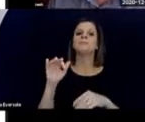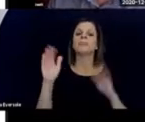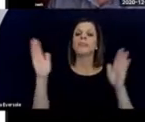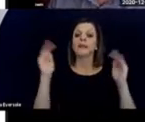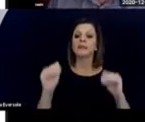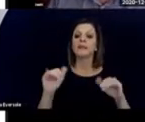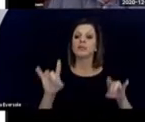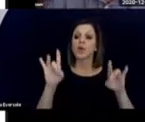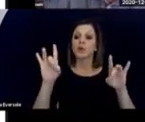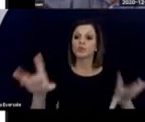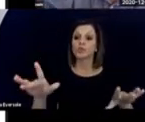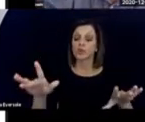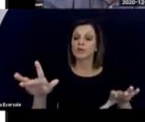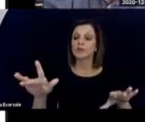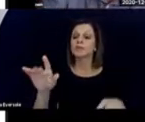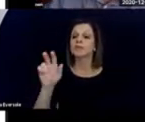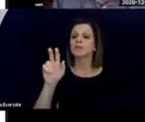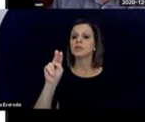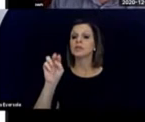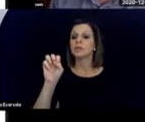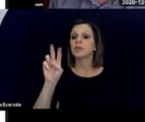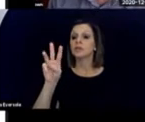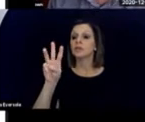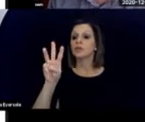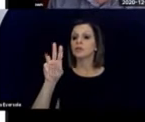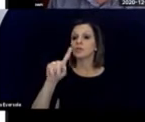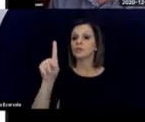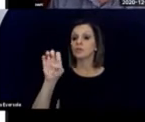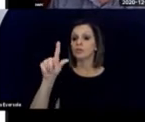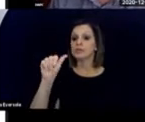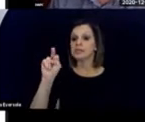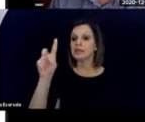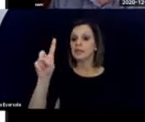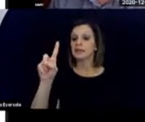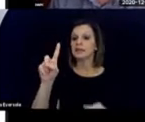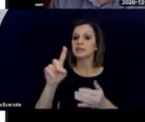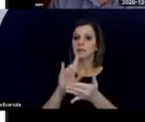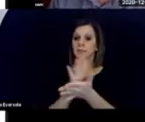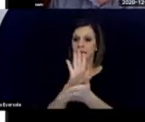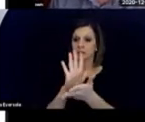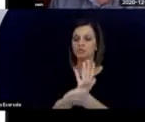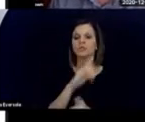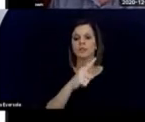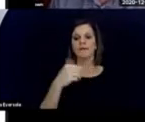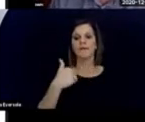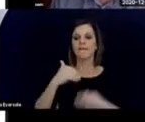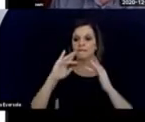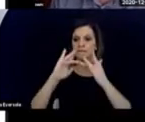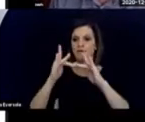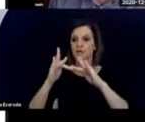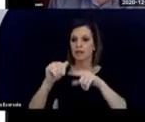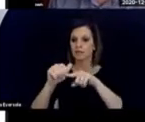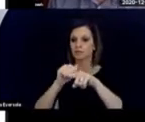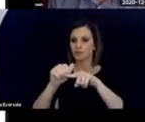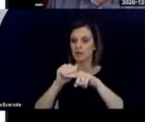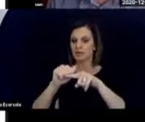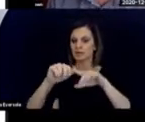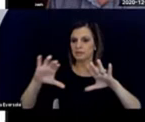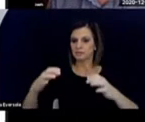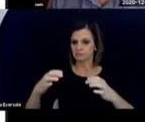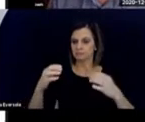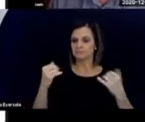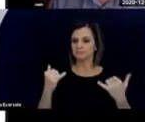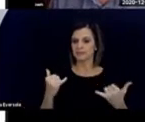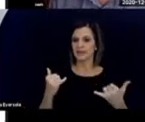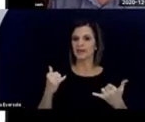And the Australian New Zealand charge syndrome page has an online training